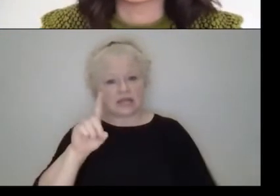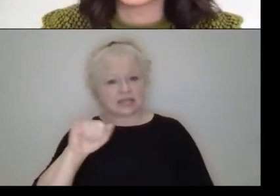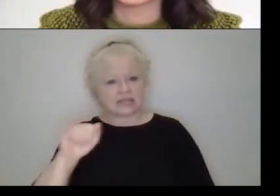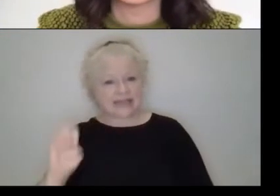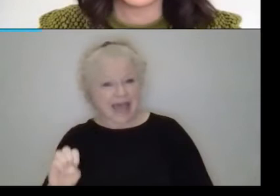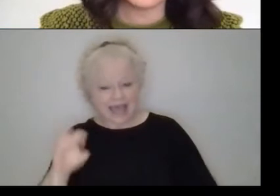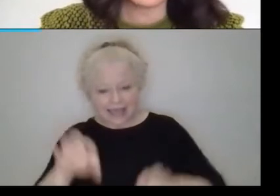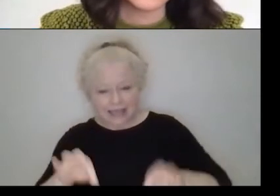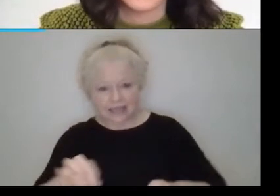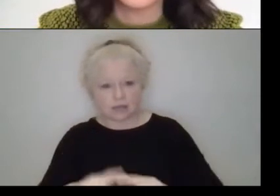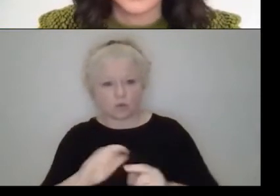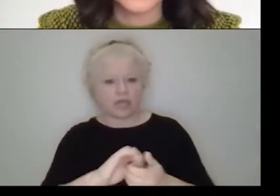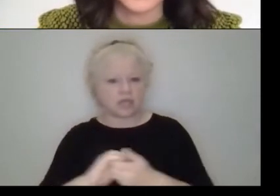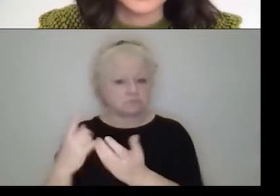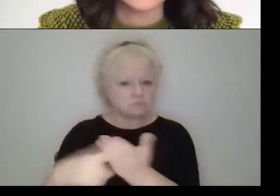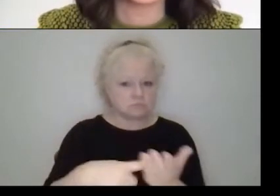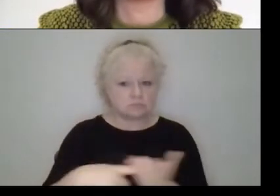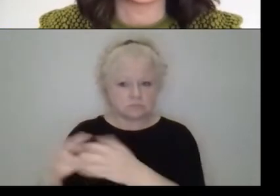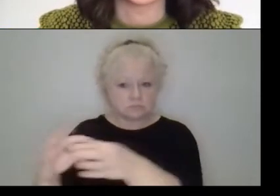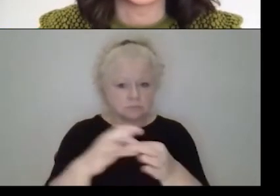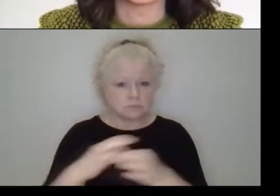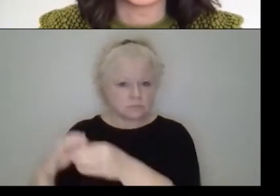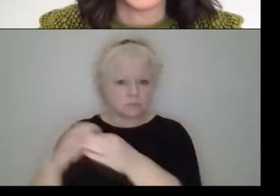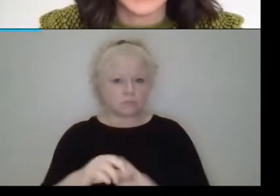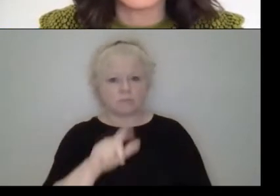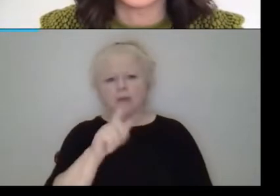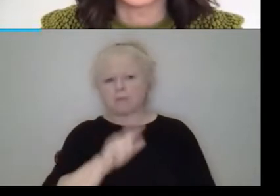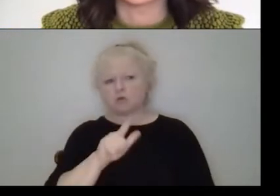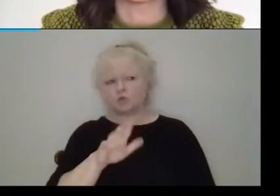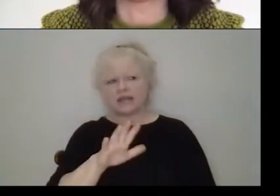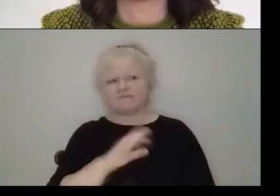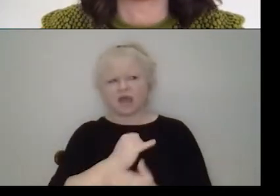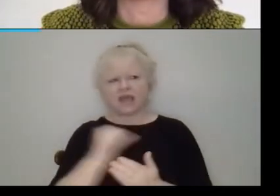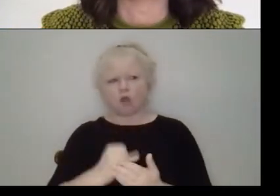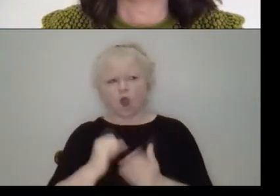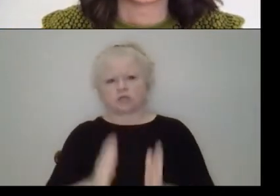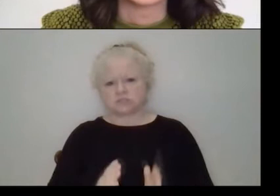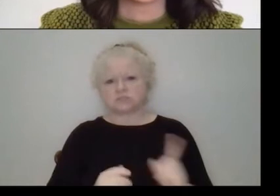we collaborate with around 25 artisans and, but we have like, uh,